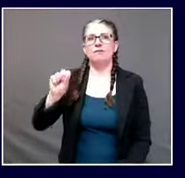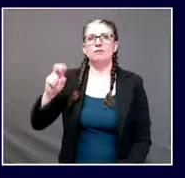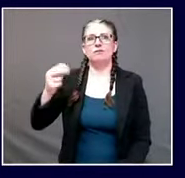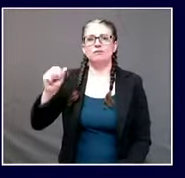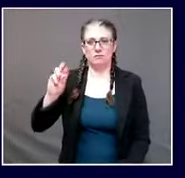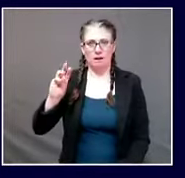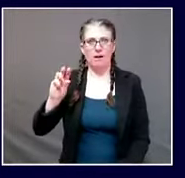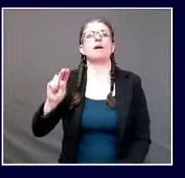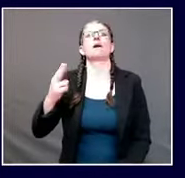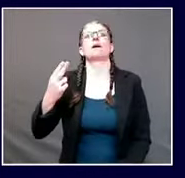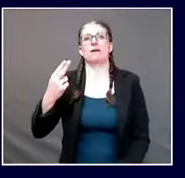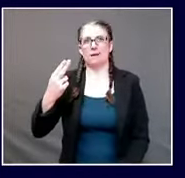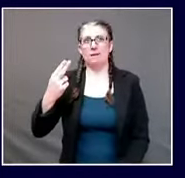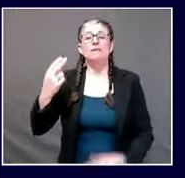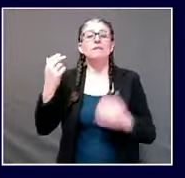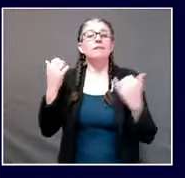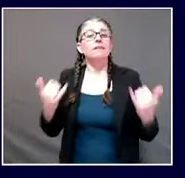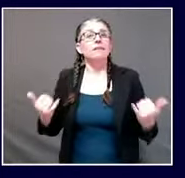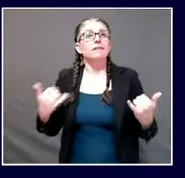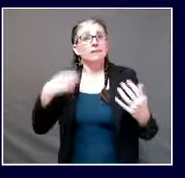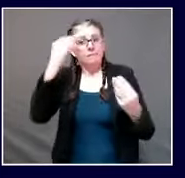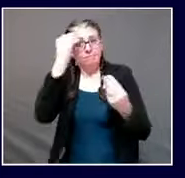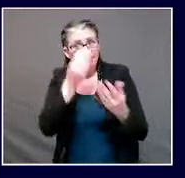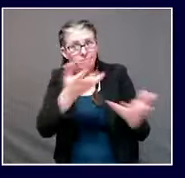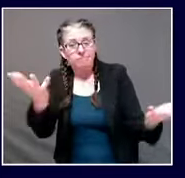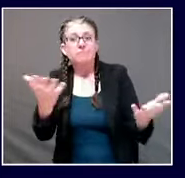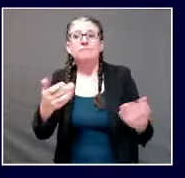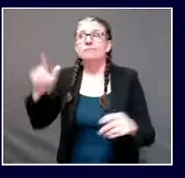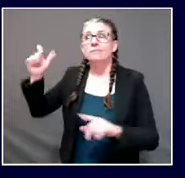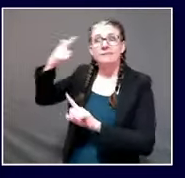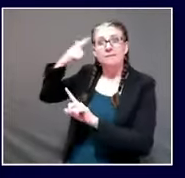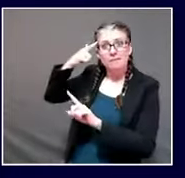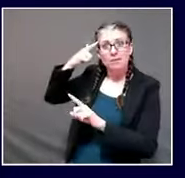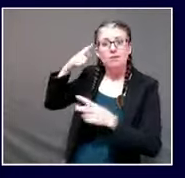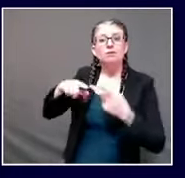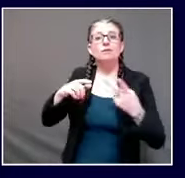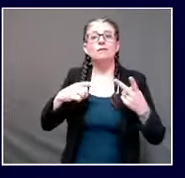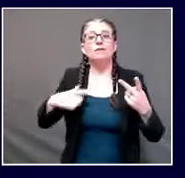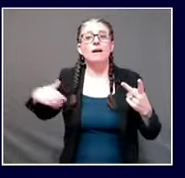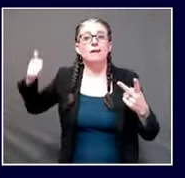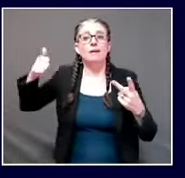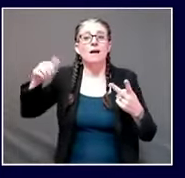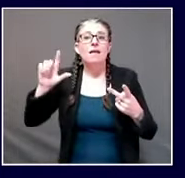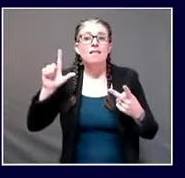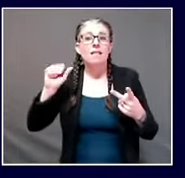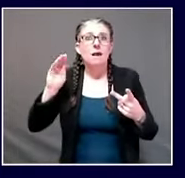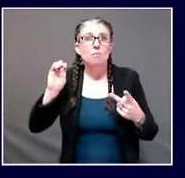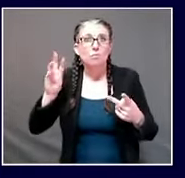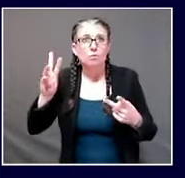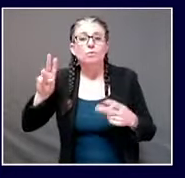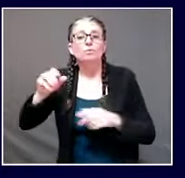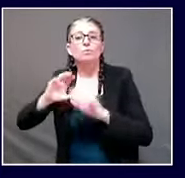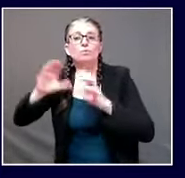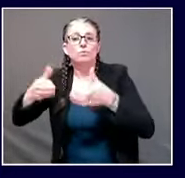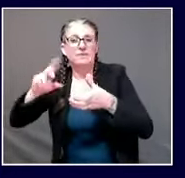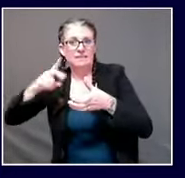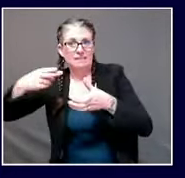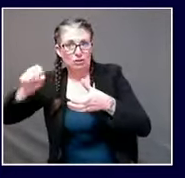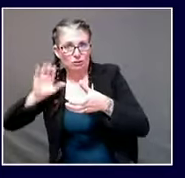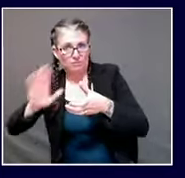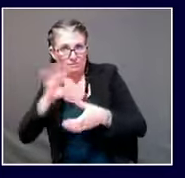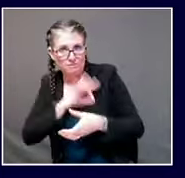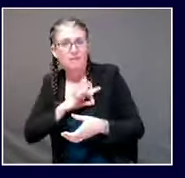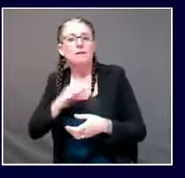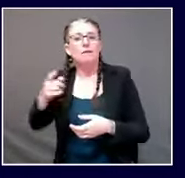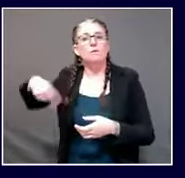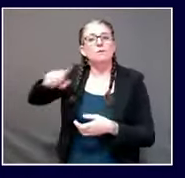Janet Mills, as well as DHHS Commissioner Gene Lambrou. We're eager to be able to provide an update on where we are with respect to